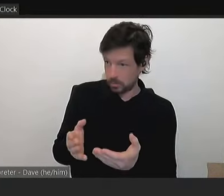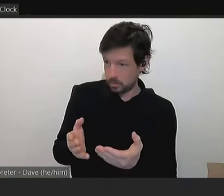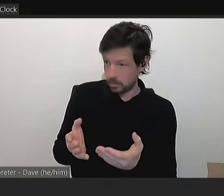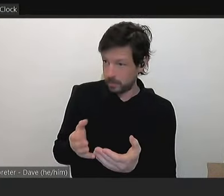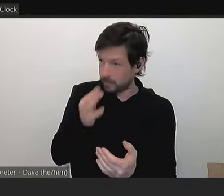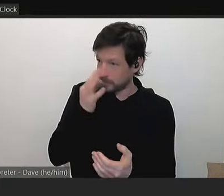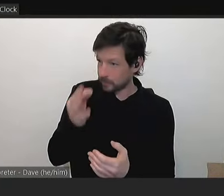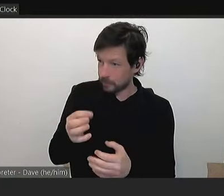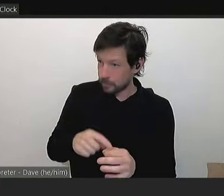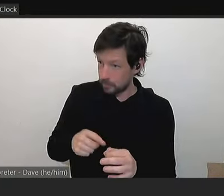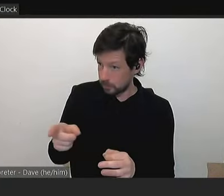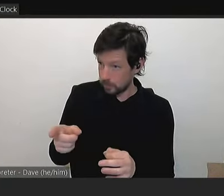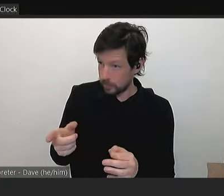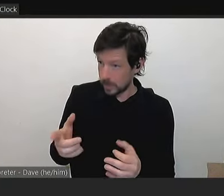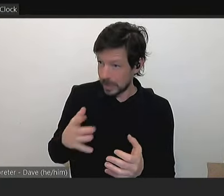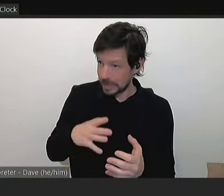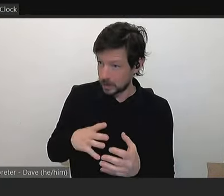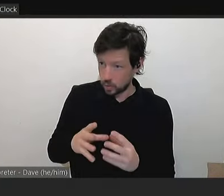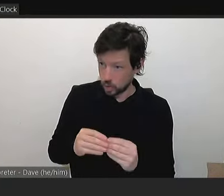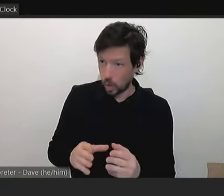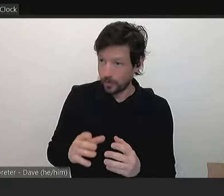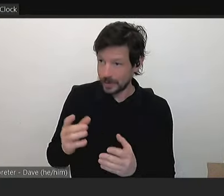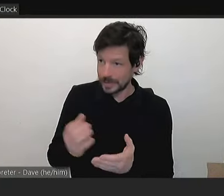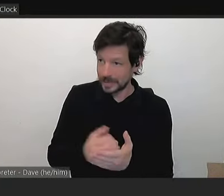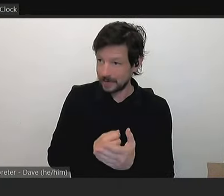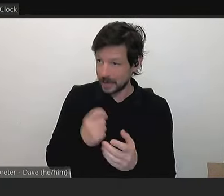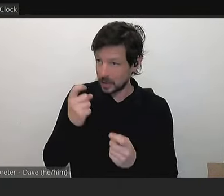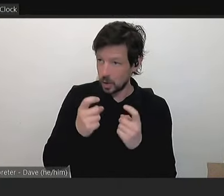now or this, or next financial year?